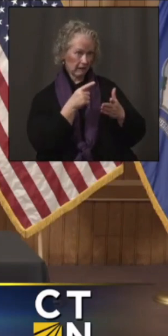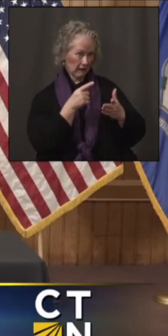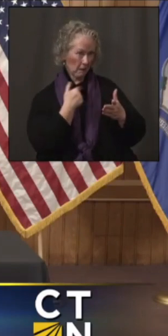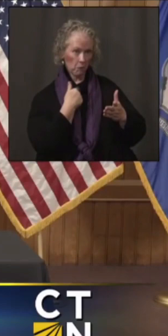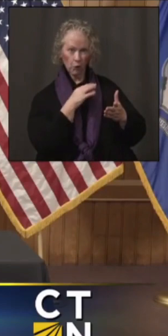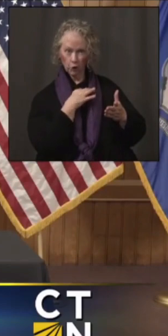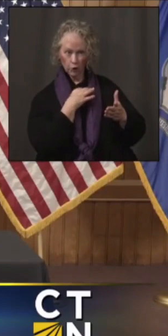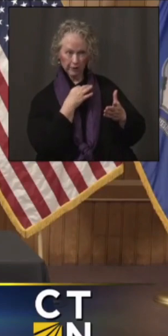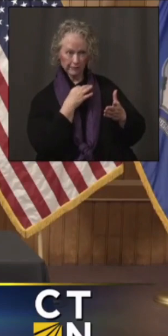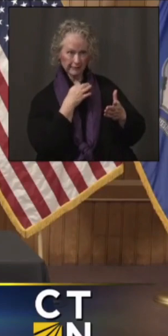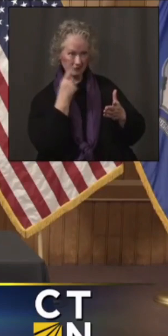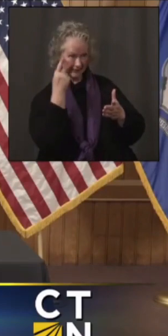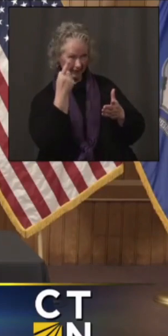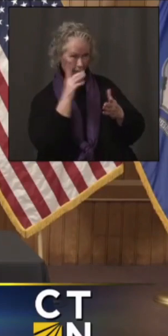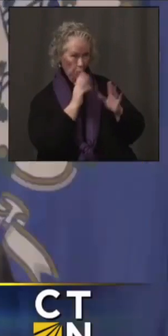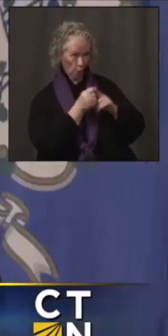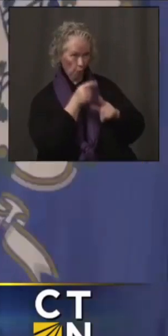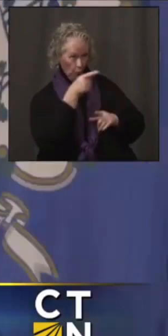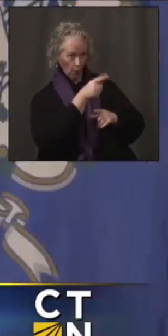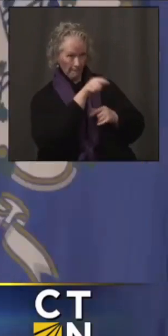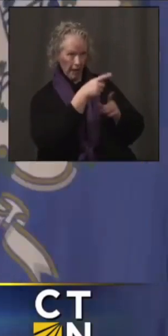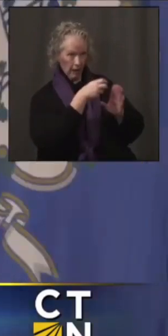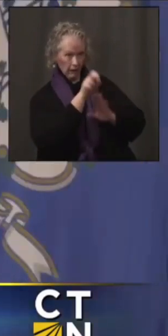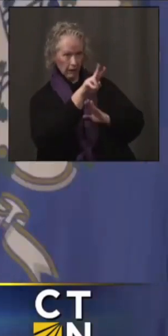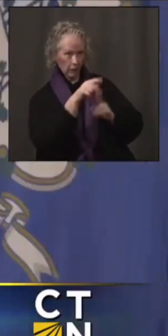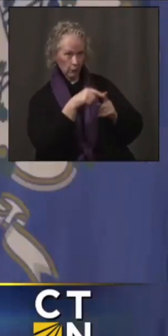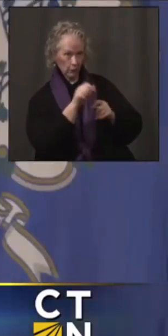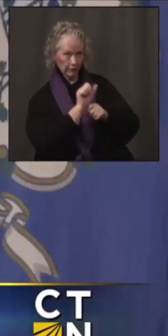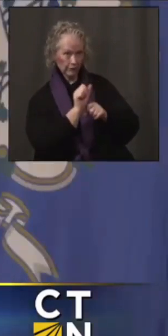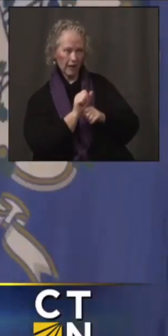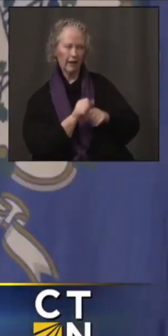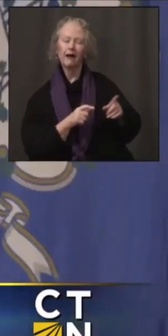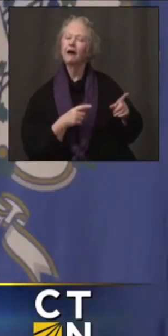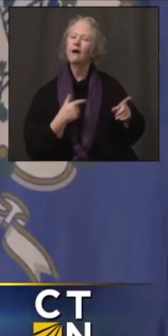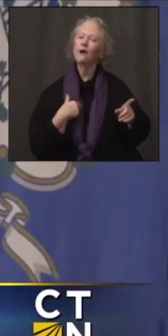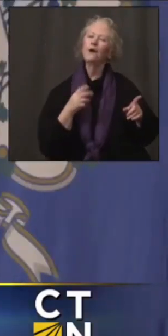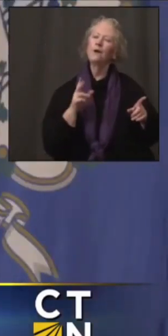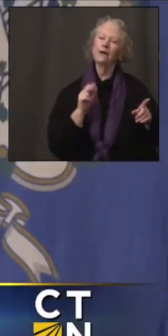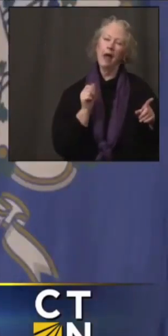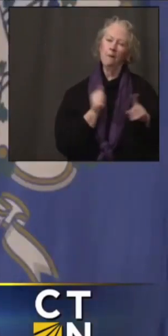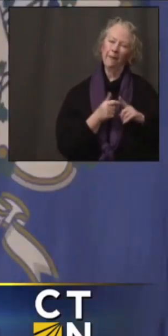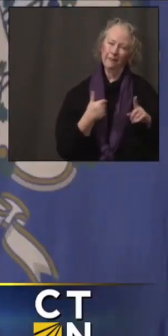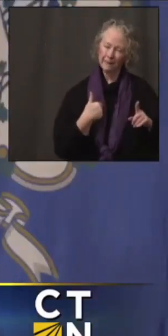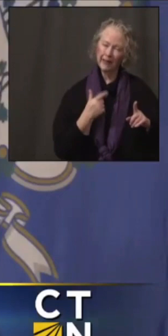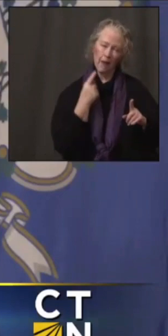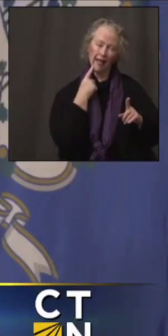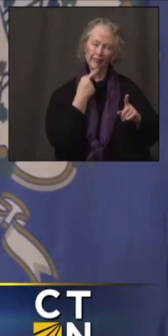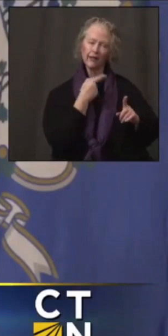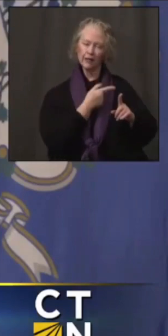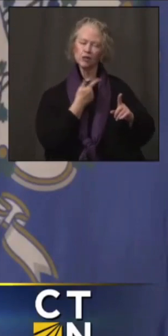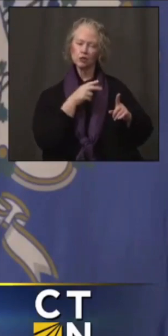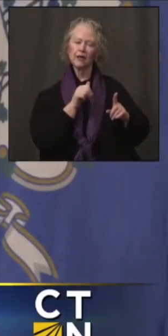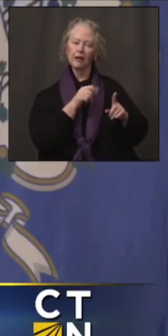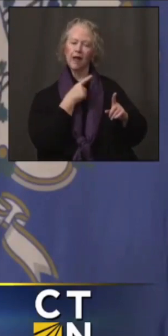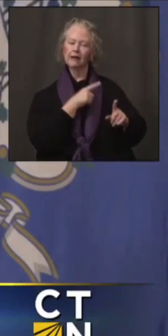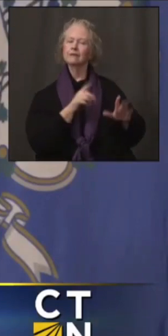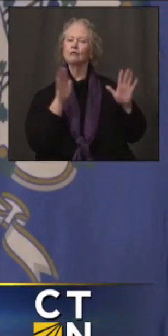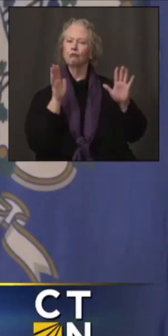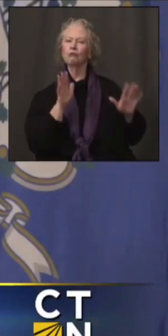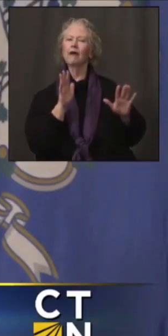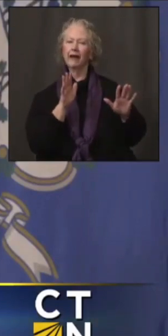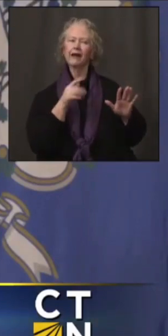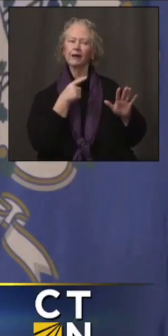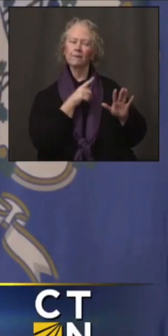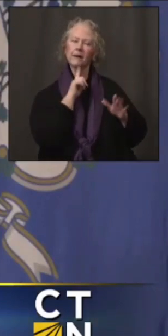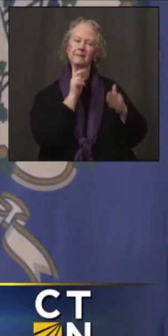maybe a job? No, no discussions with me, but I really wish Gina well. I think it's a great choice and we've got a good friend now as secretary of